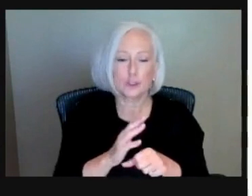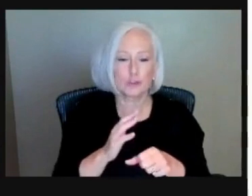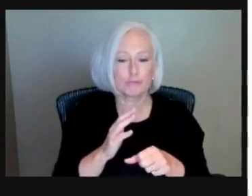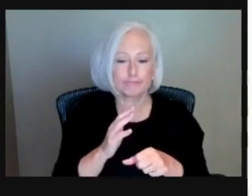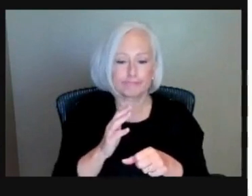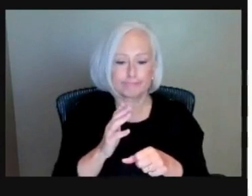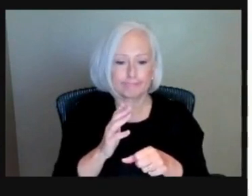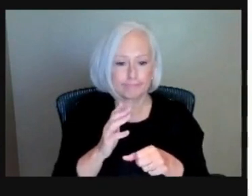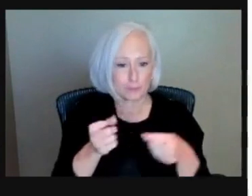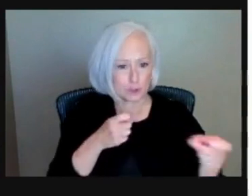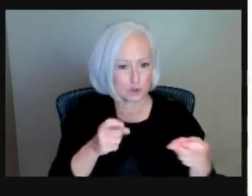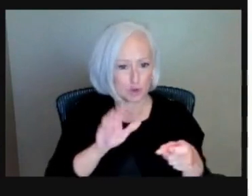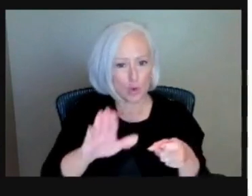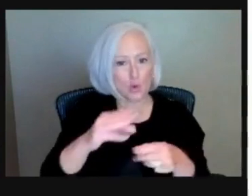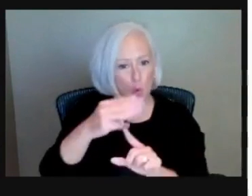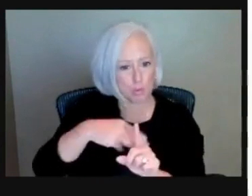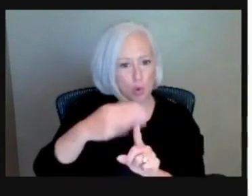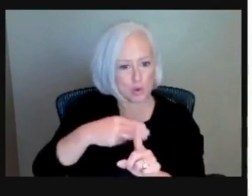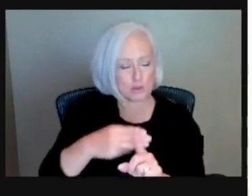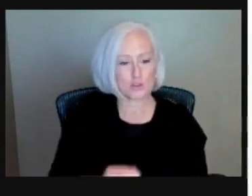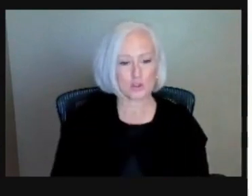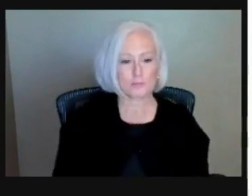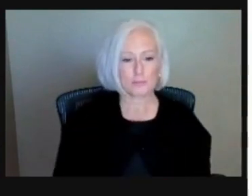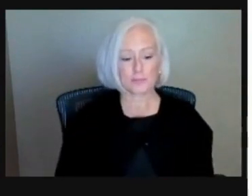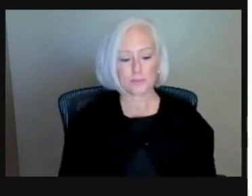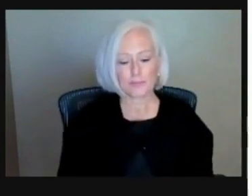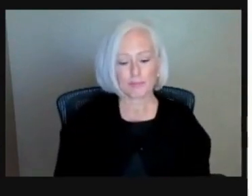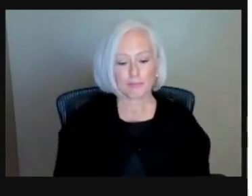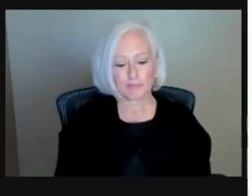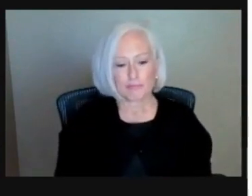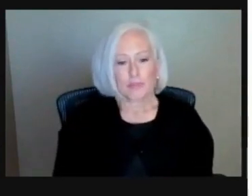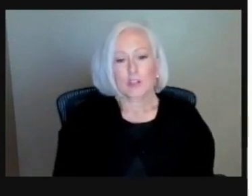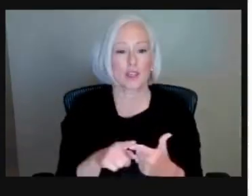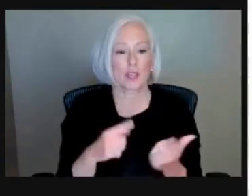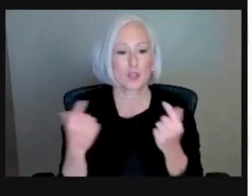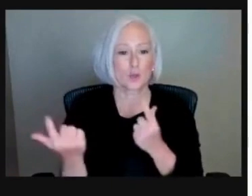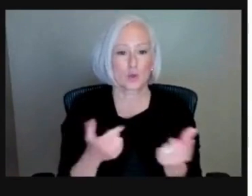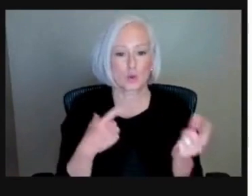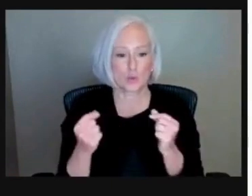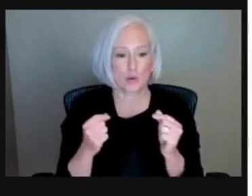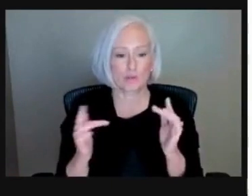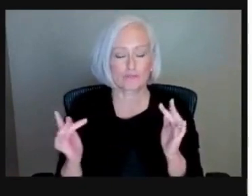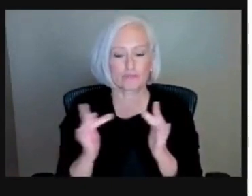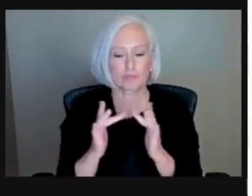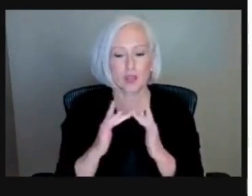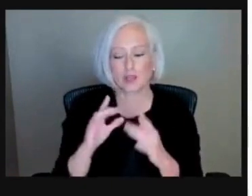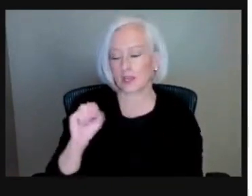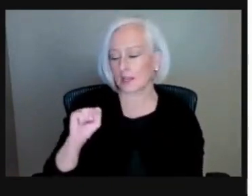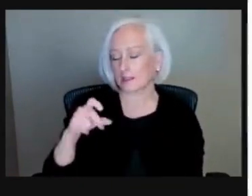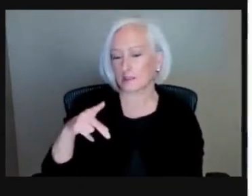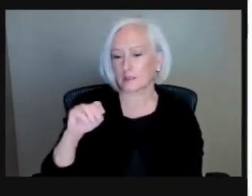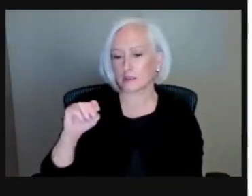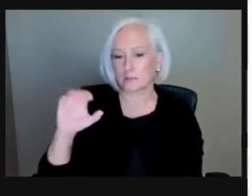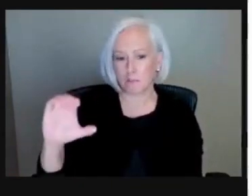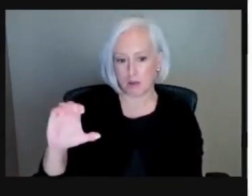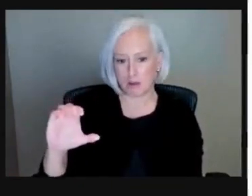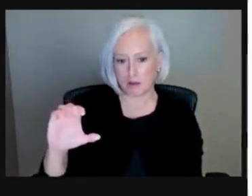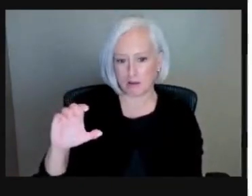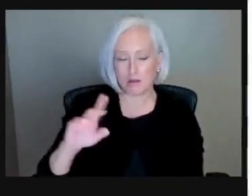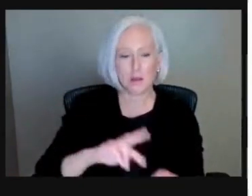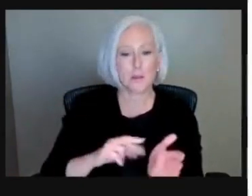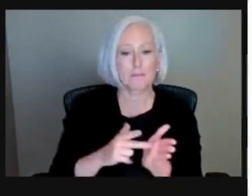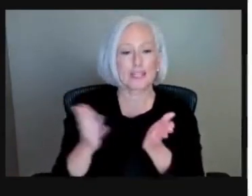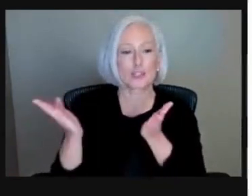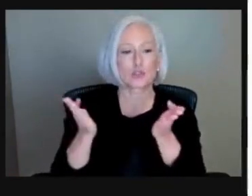And you want to check to see if your loan is one of them. That's who our servicer is